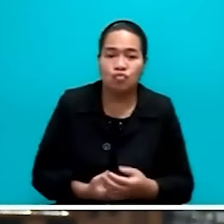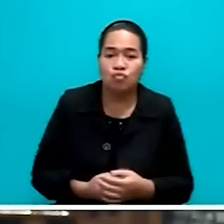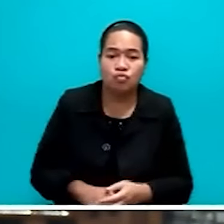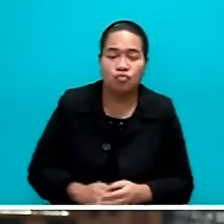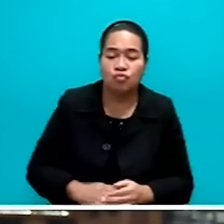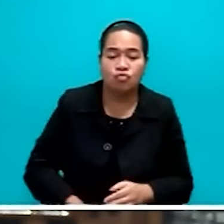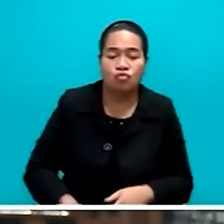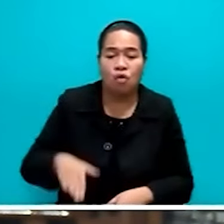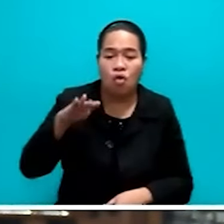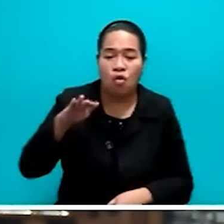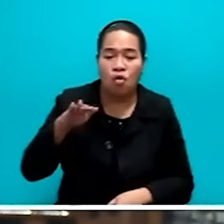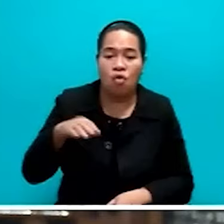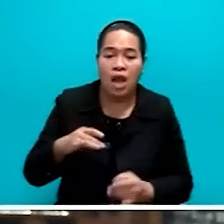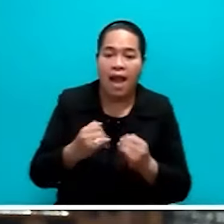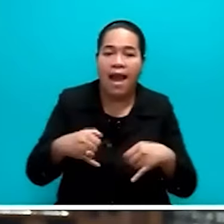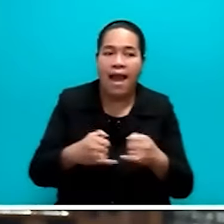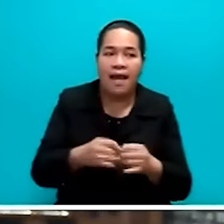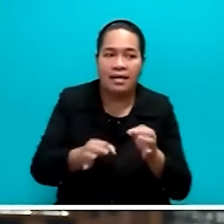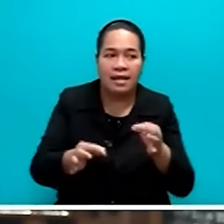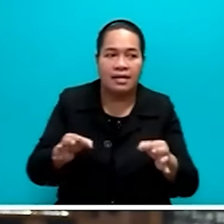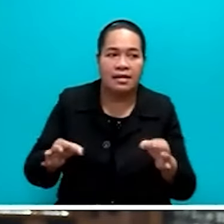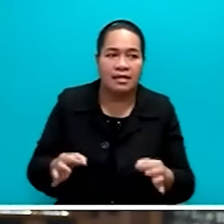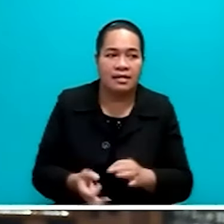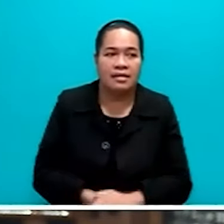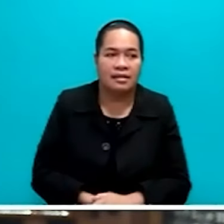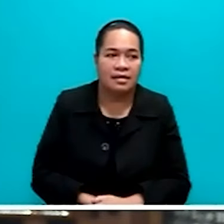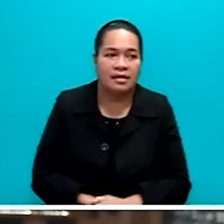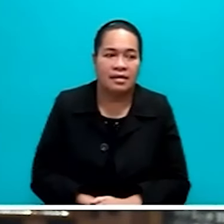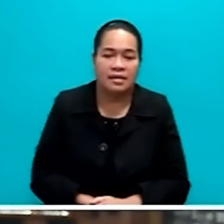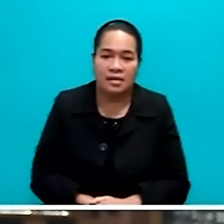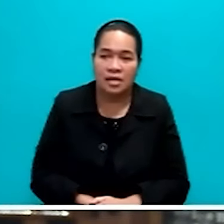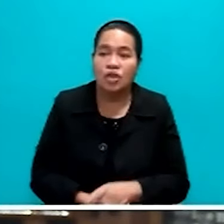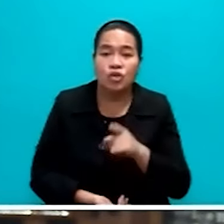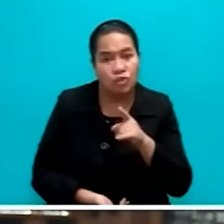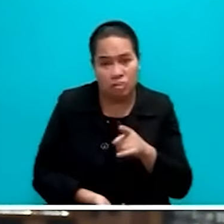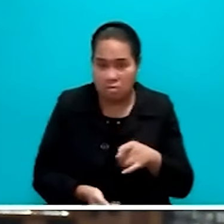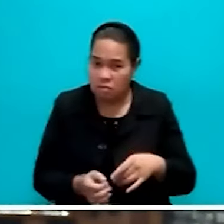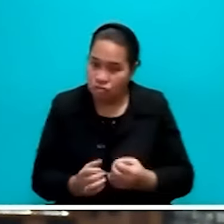if they grew up and went to school,